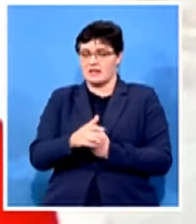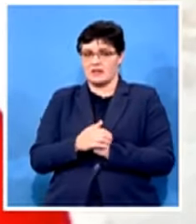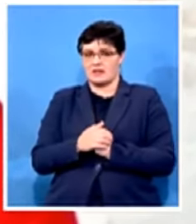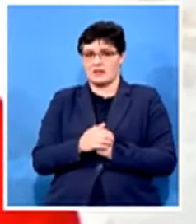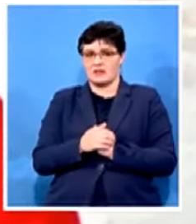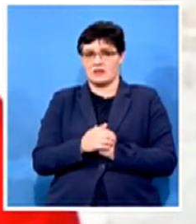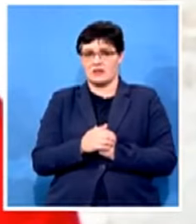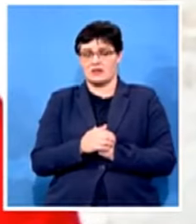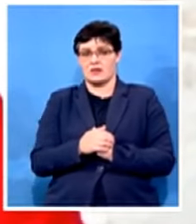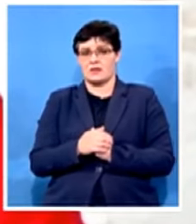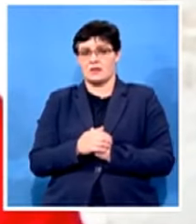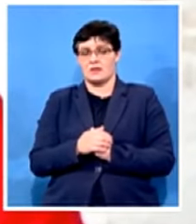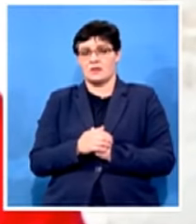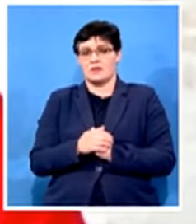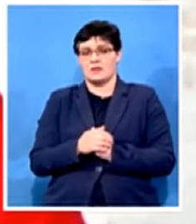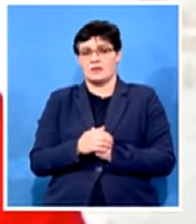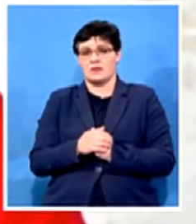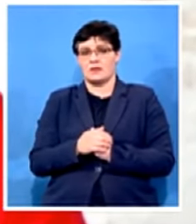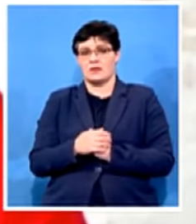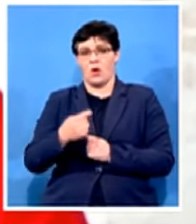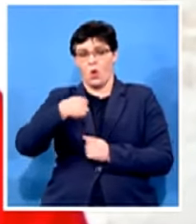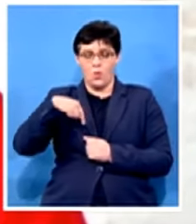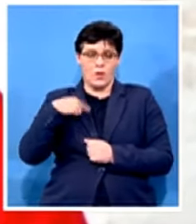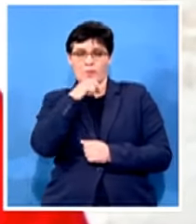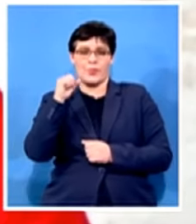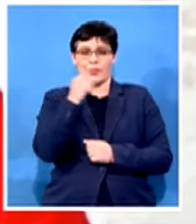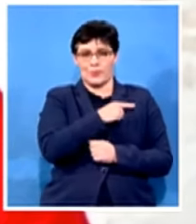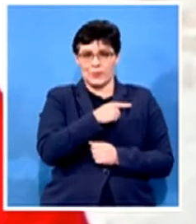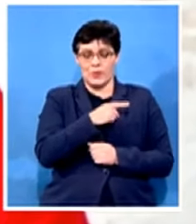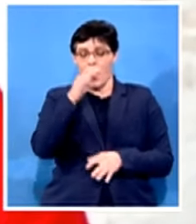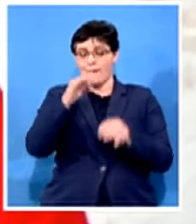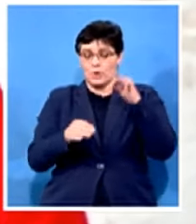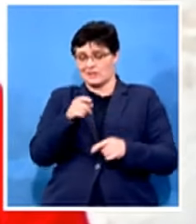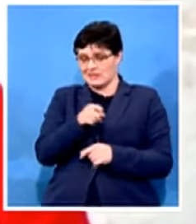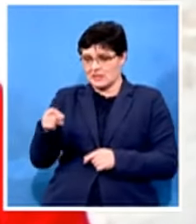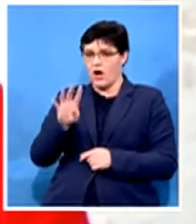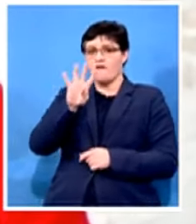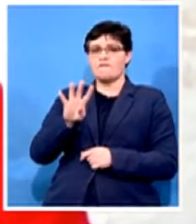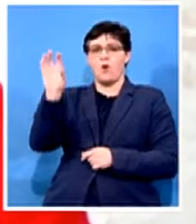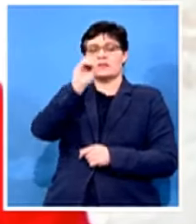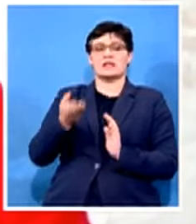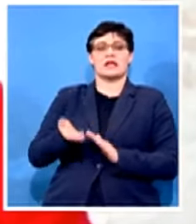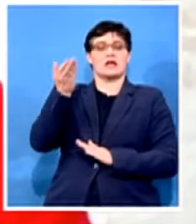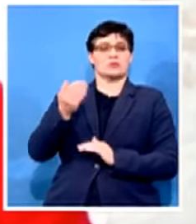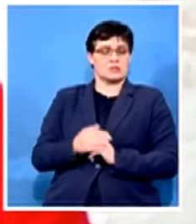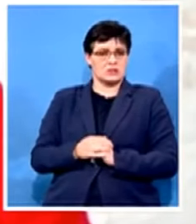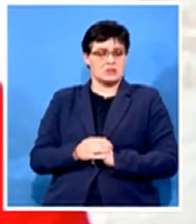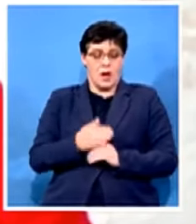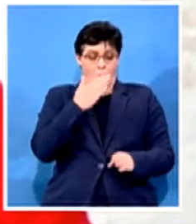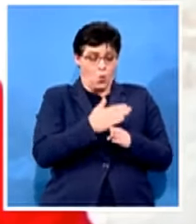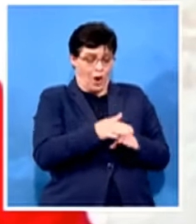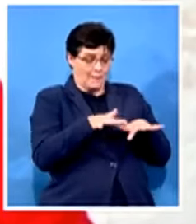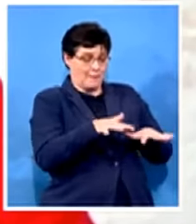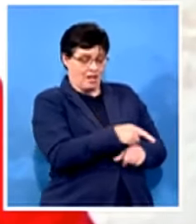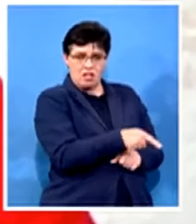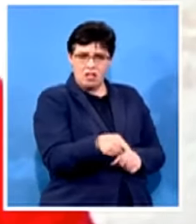we despise the fact that politicians received four percent increment and our hard working public servants are being told stories so